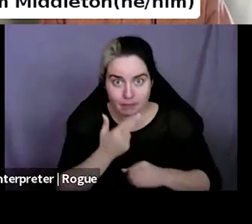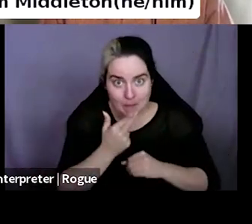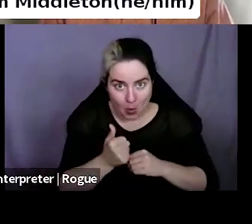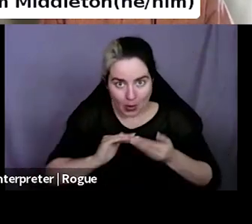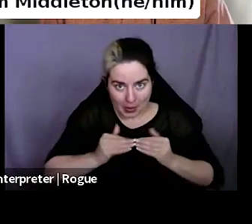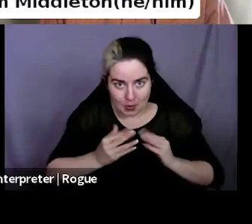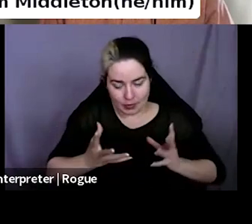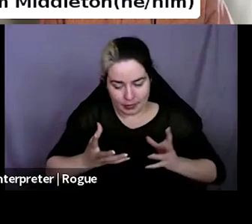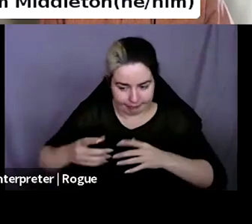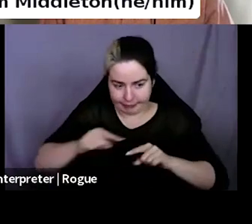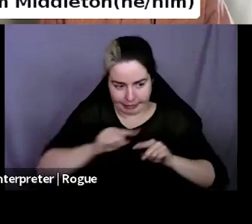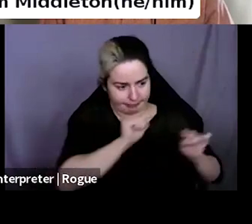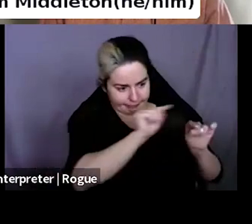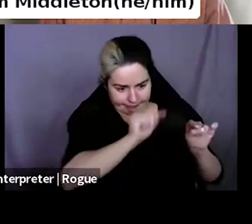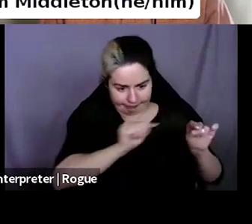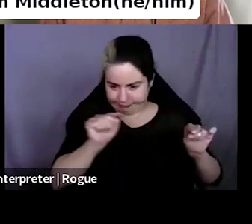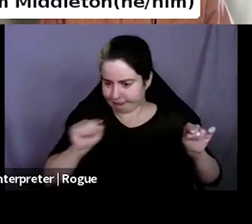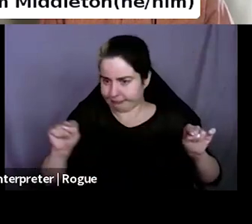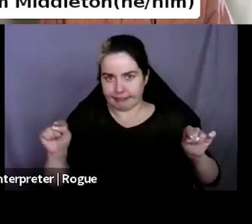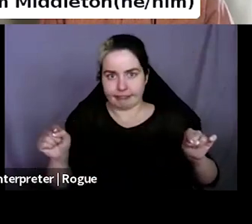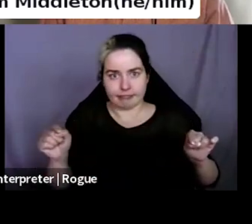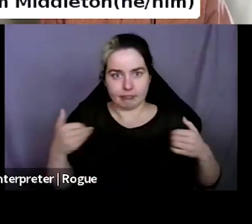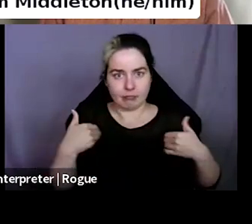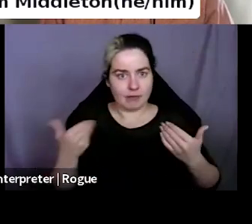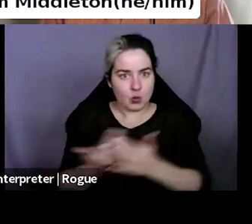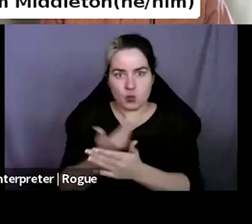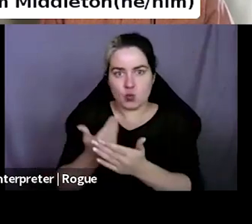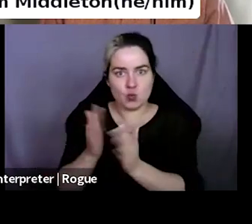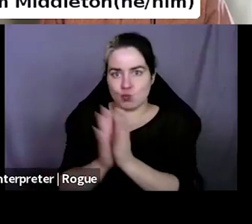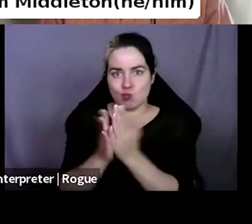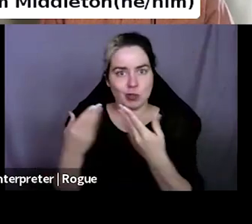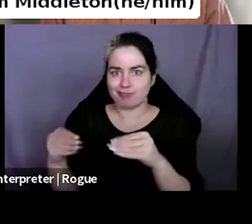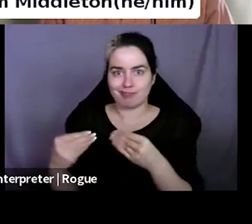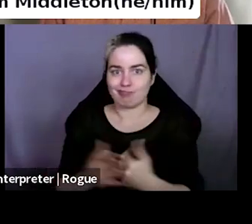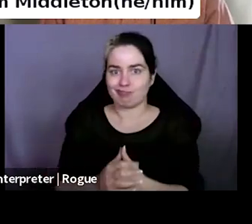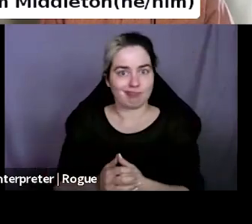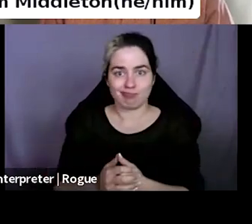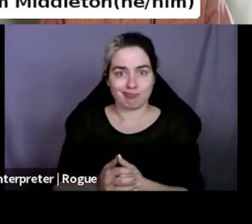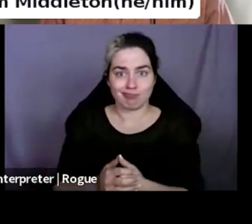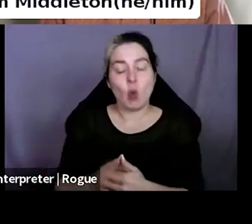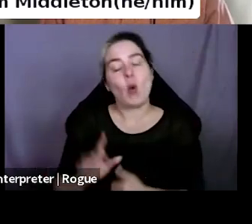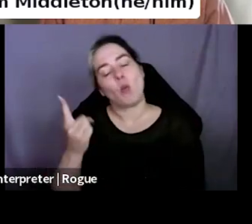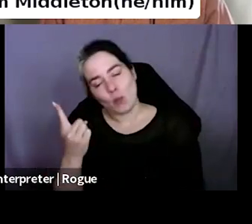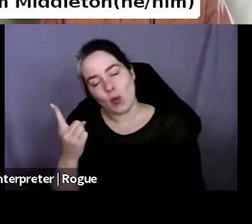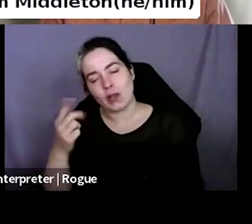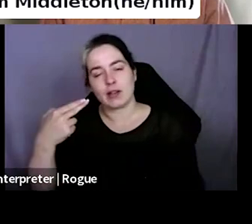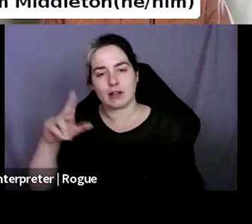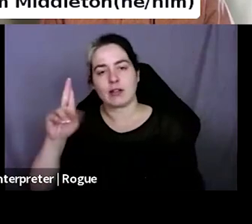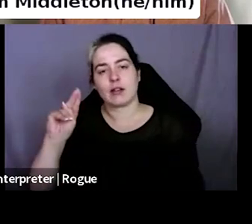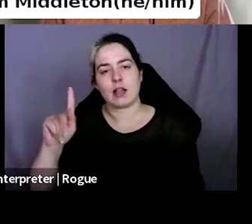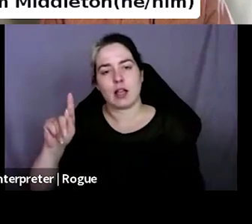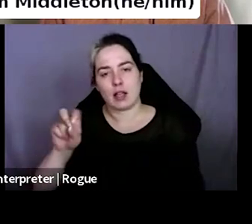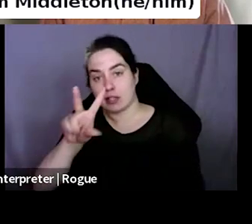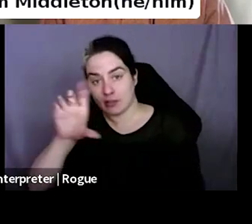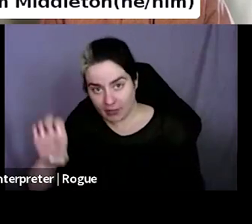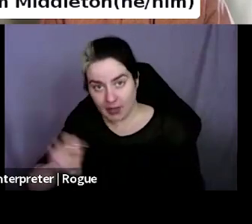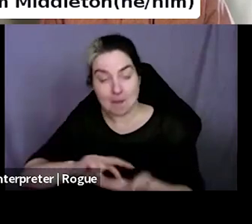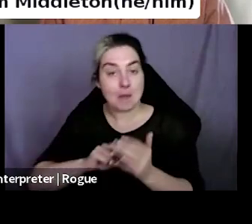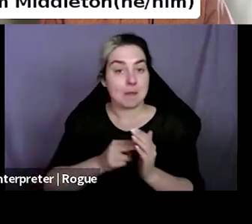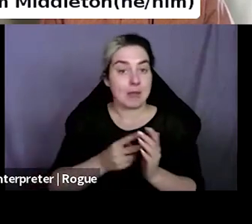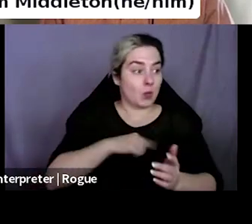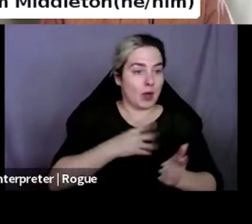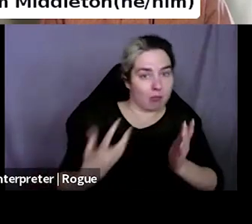none of them have a new bookstore except us in Huntsville. And so whenever we can, we go and do street markets,